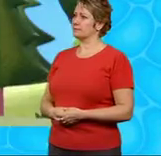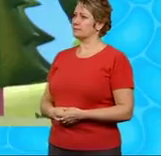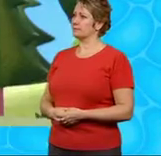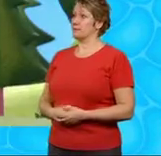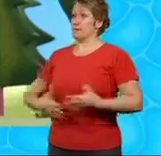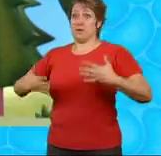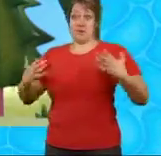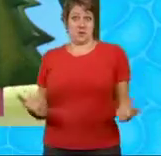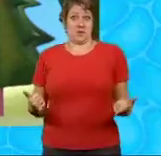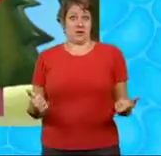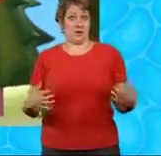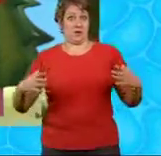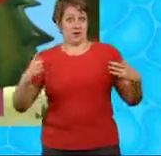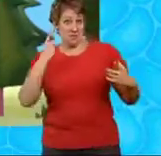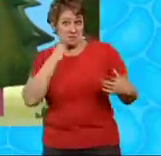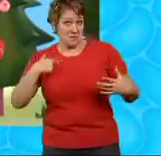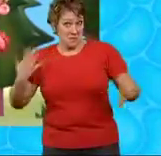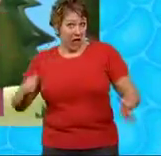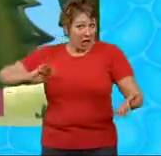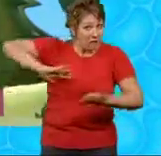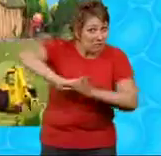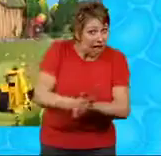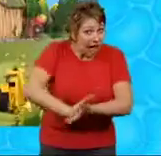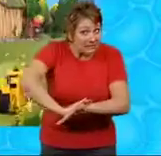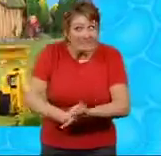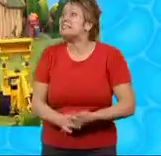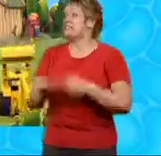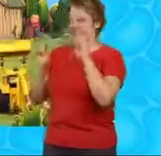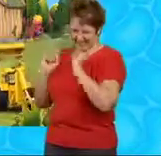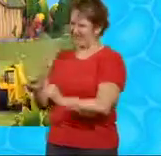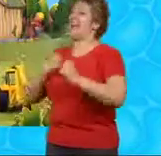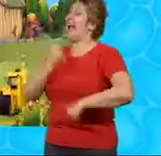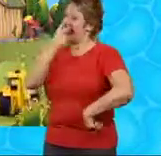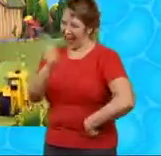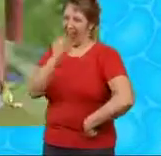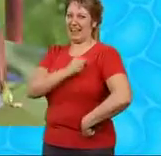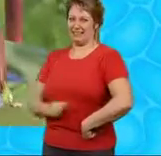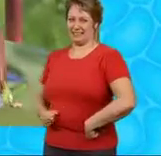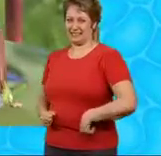OK, can we grind it? Yes, we can!